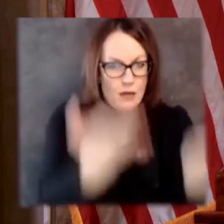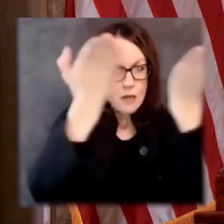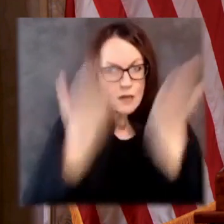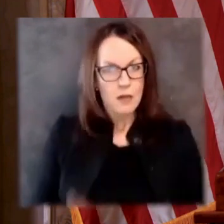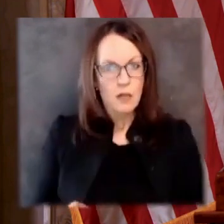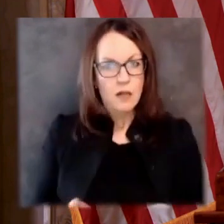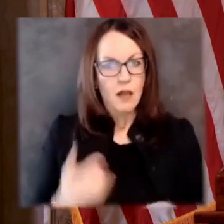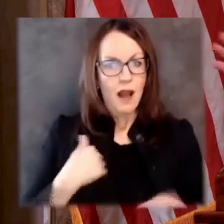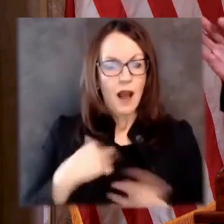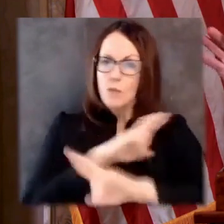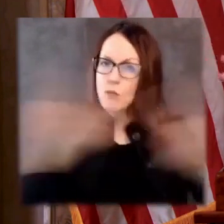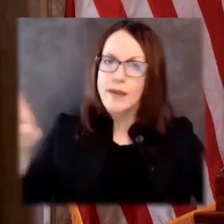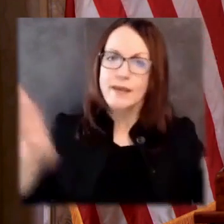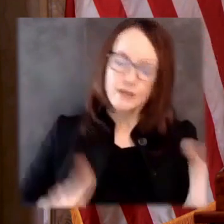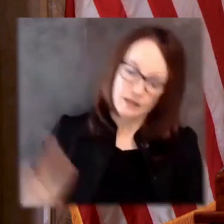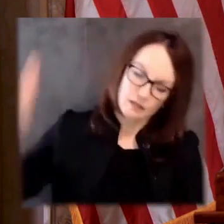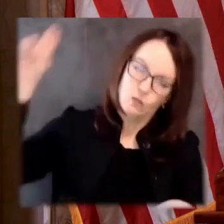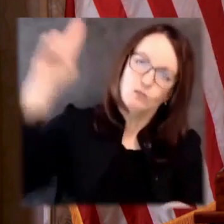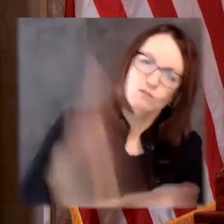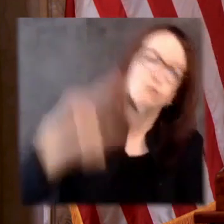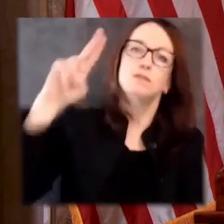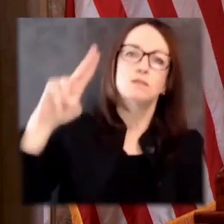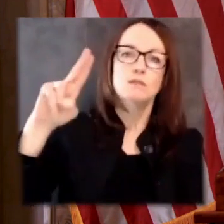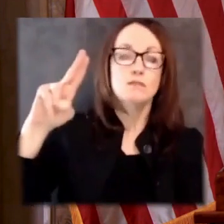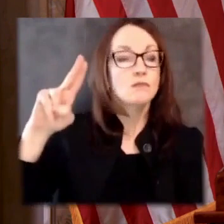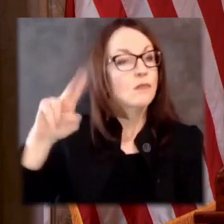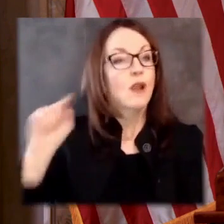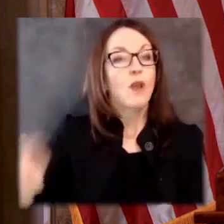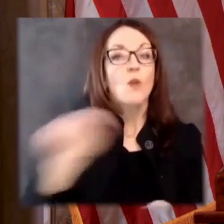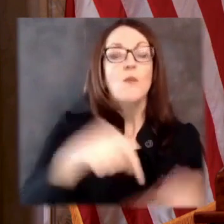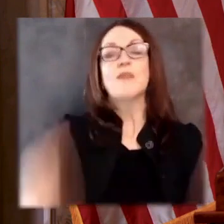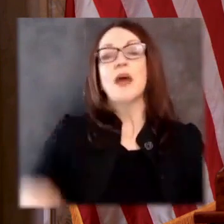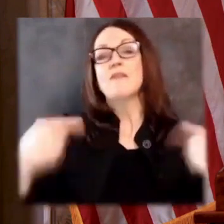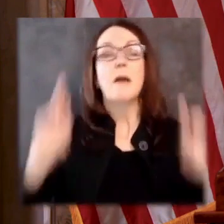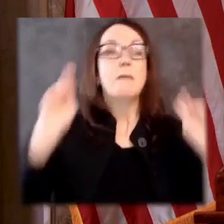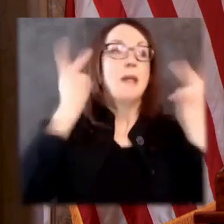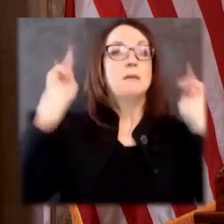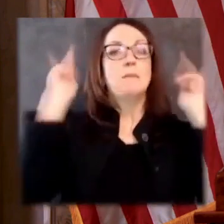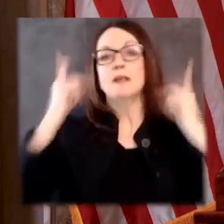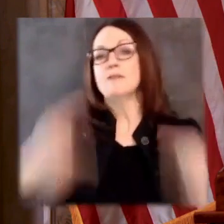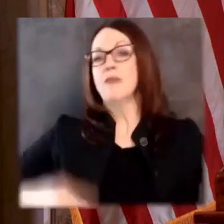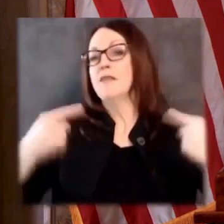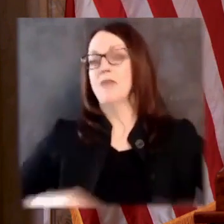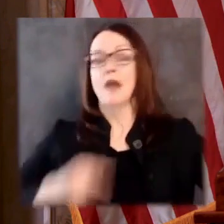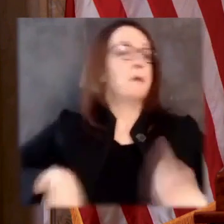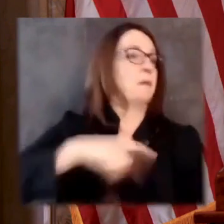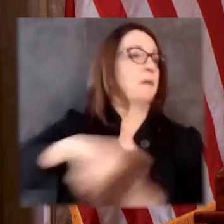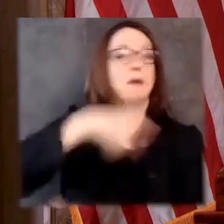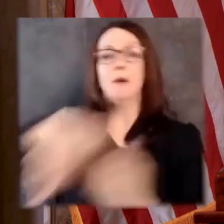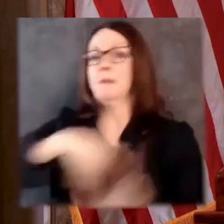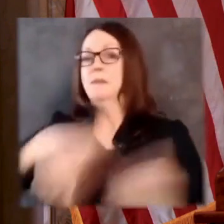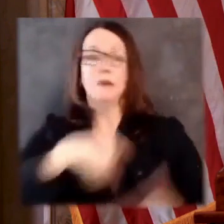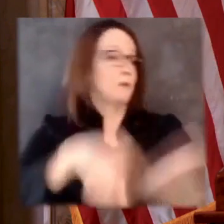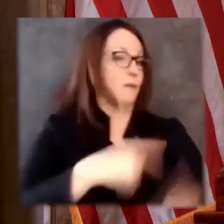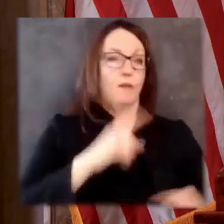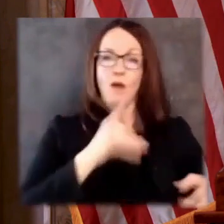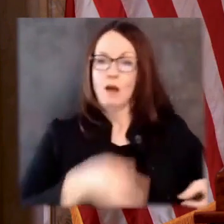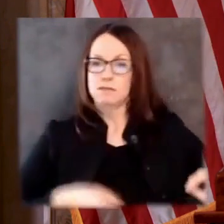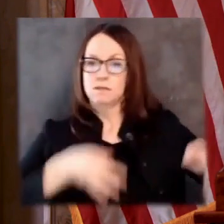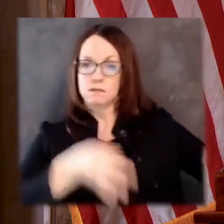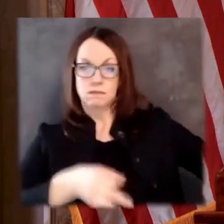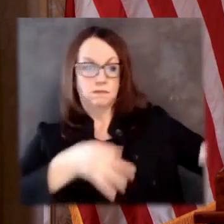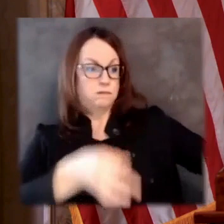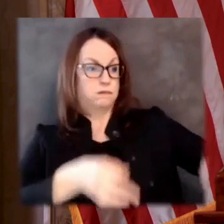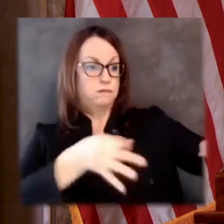clear, the legislature continues to ignore this problem. They gavel in and gavel out like they've done